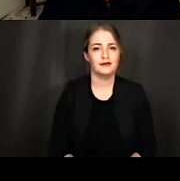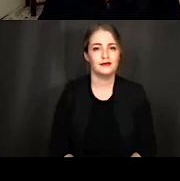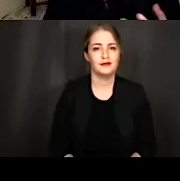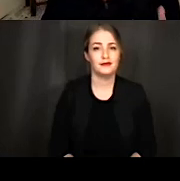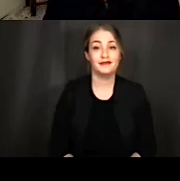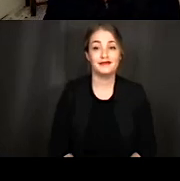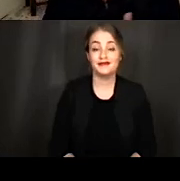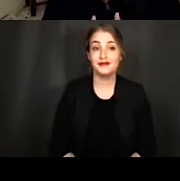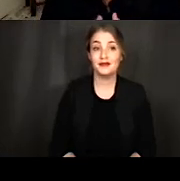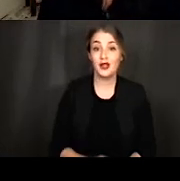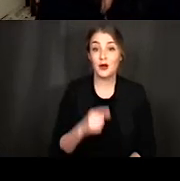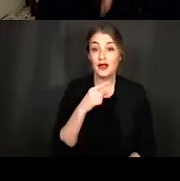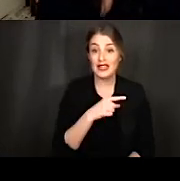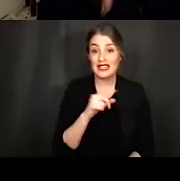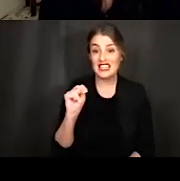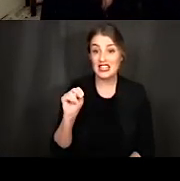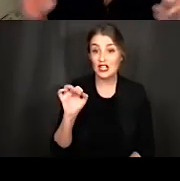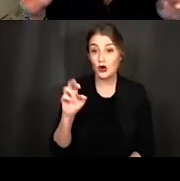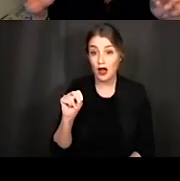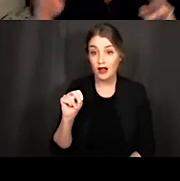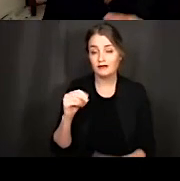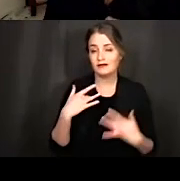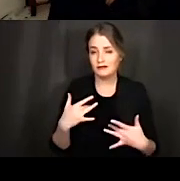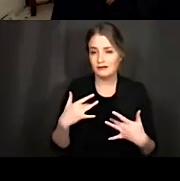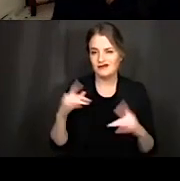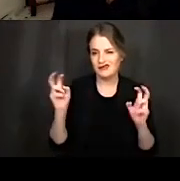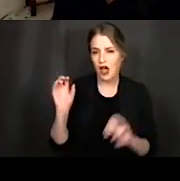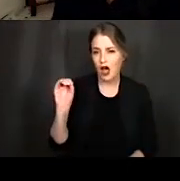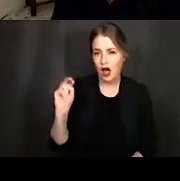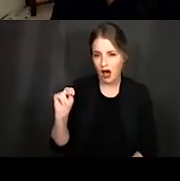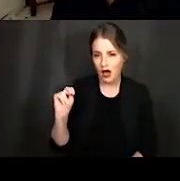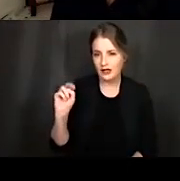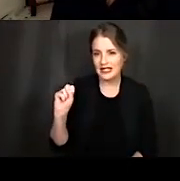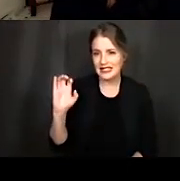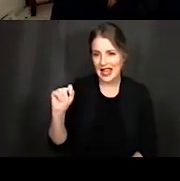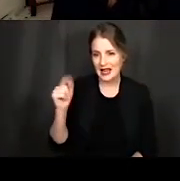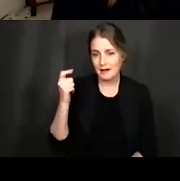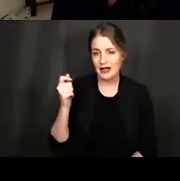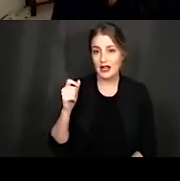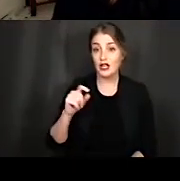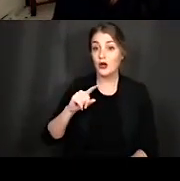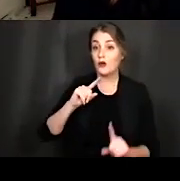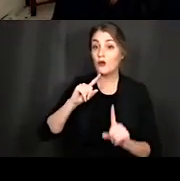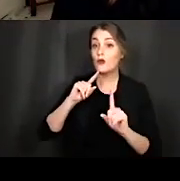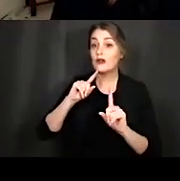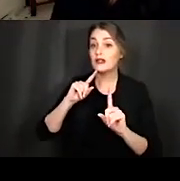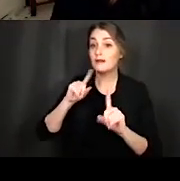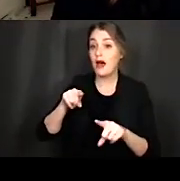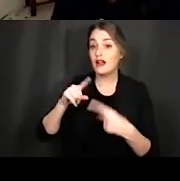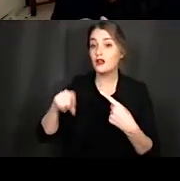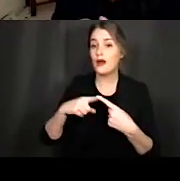So this neuron is predictably referred to as an onset neuron, because it responds once at the onset of the sound, and once only.